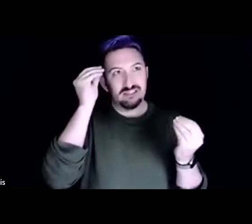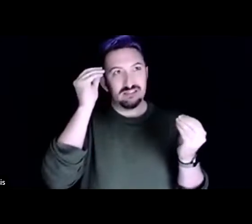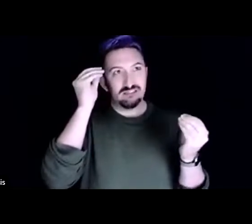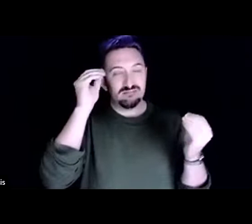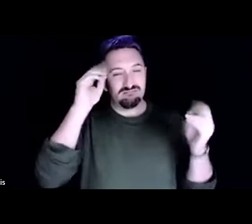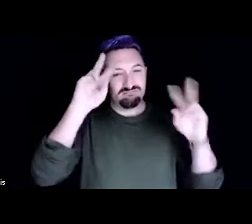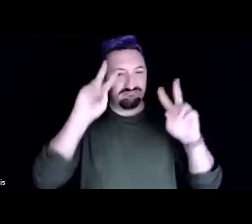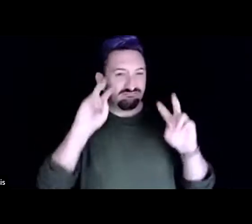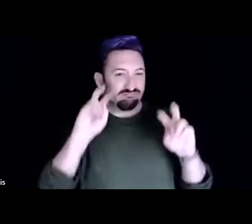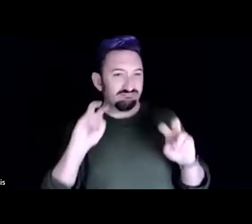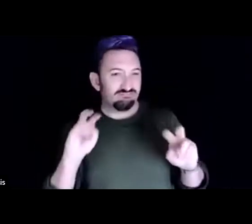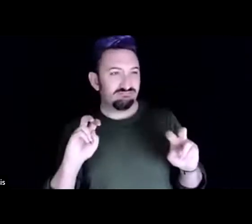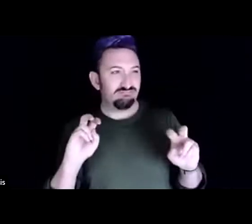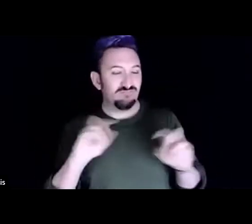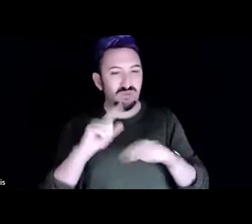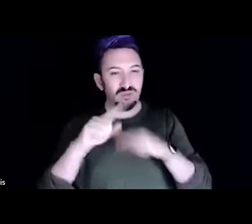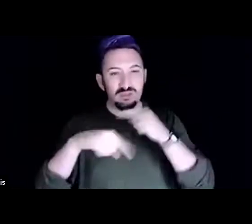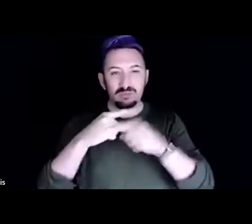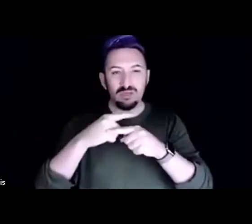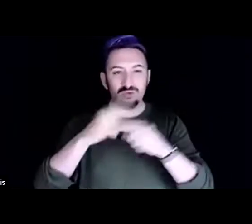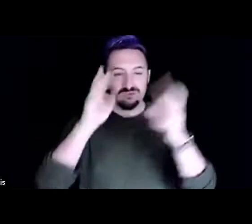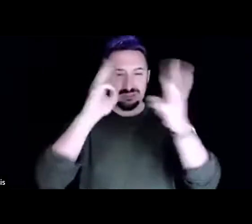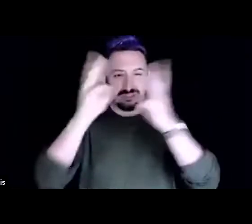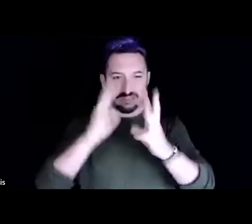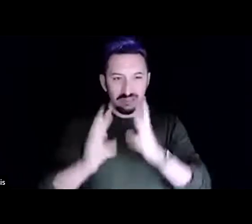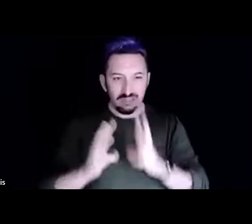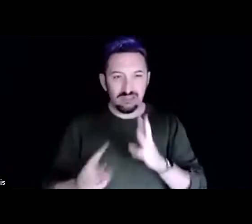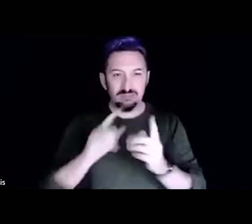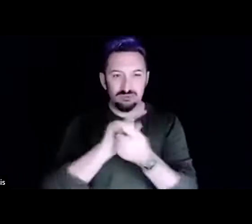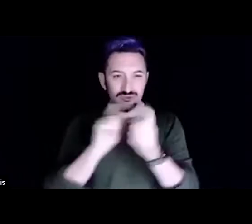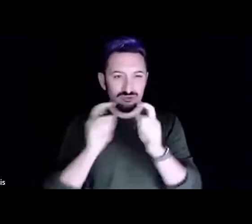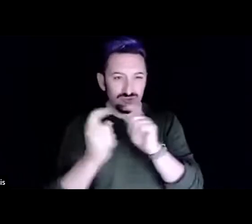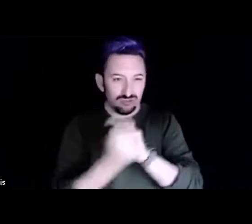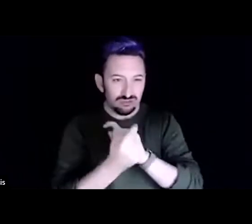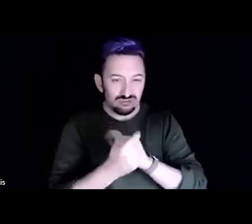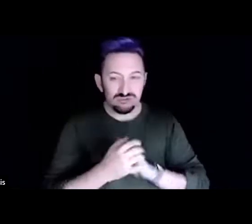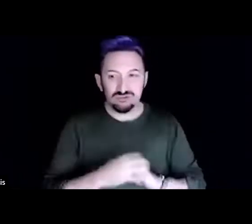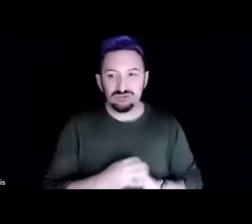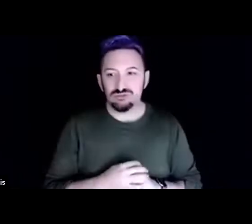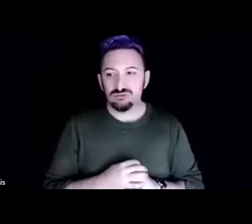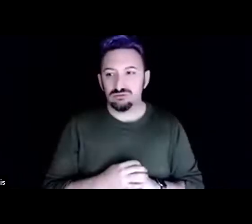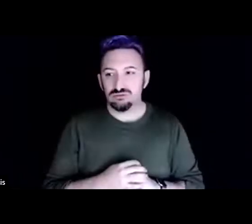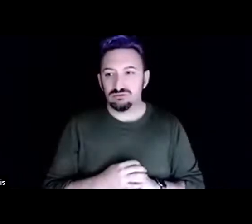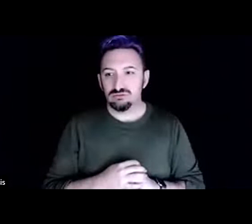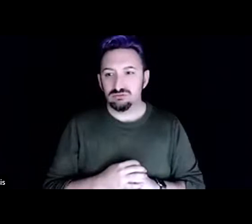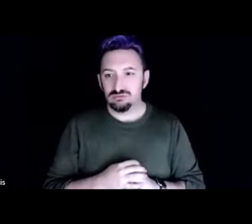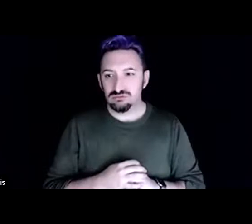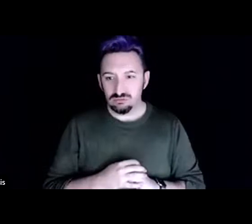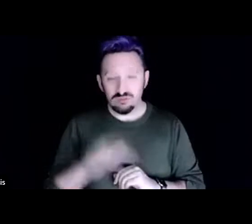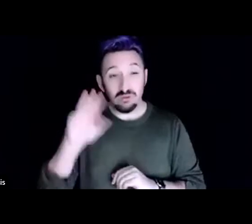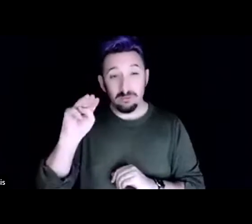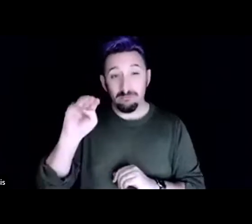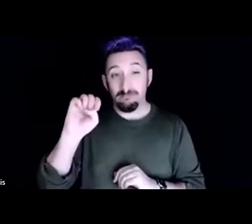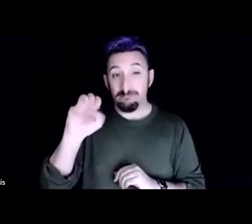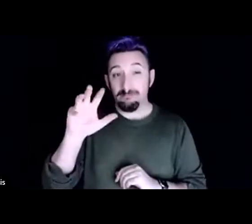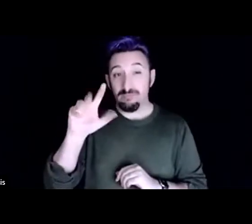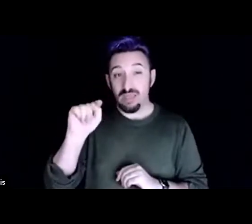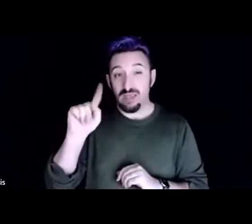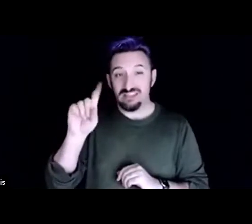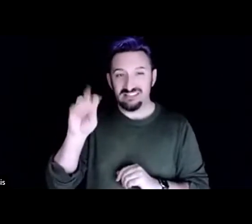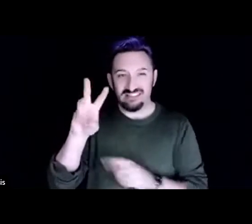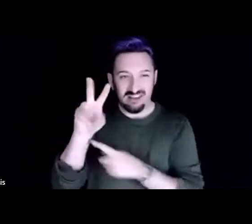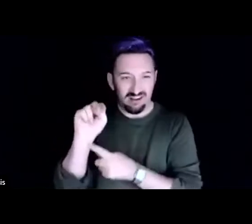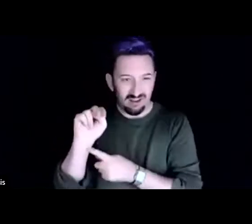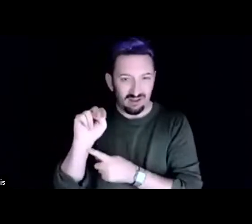climate change. climate and meltdown, literal meltdown of the environment and the